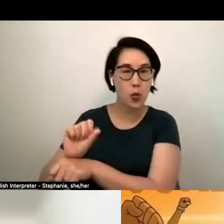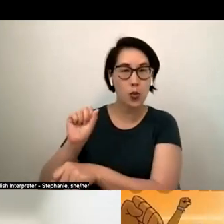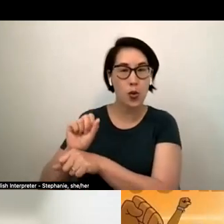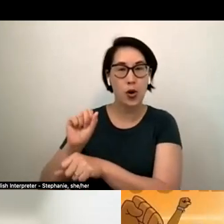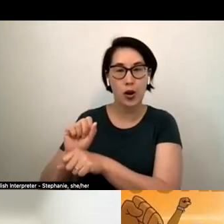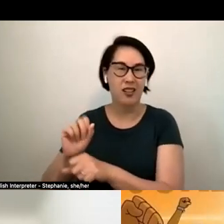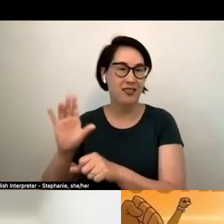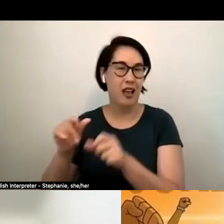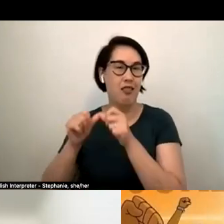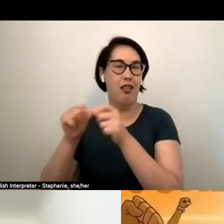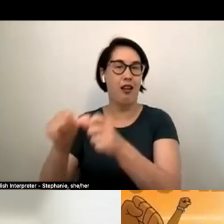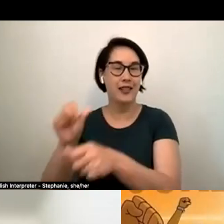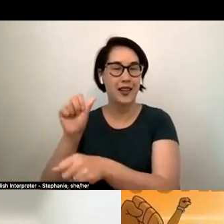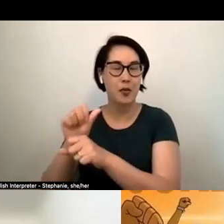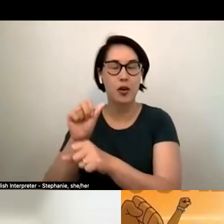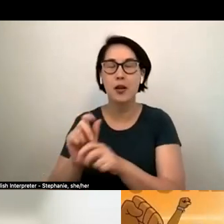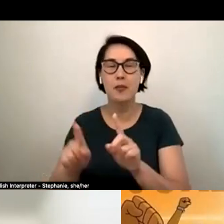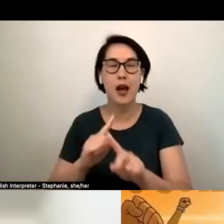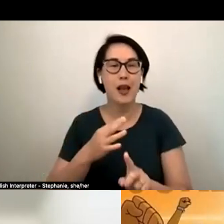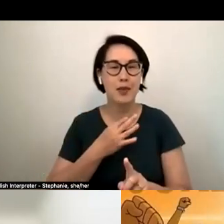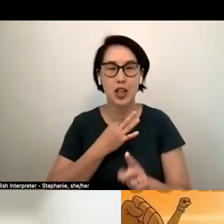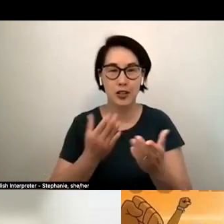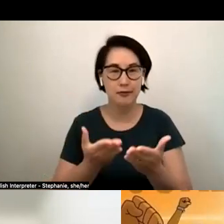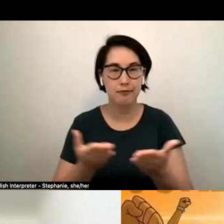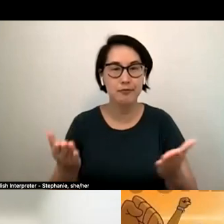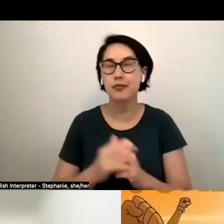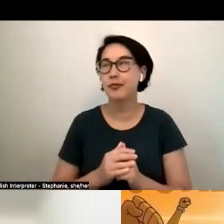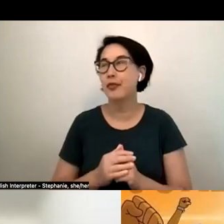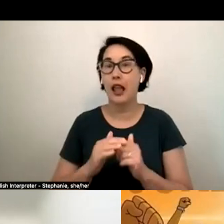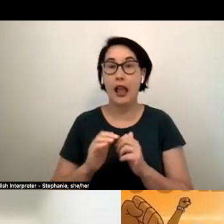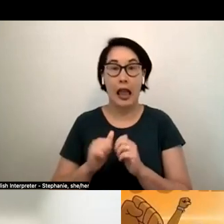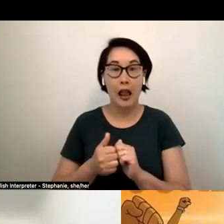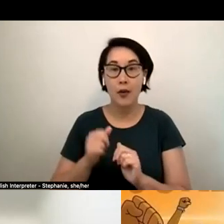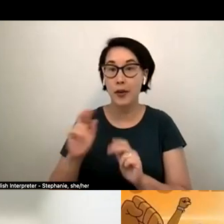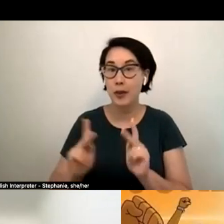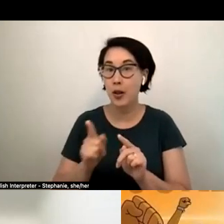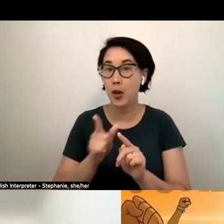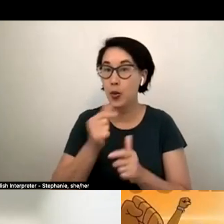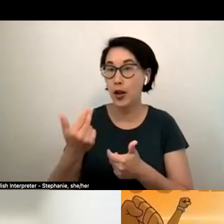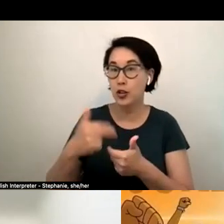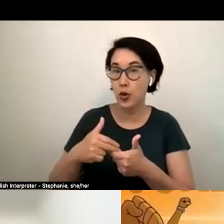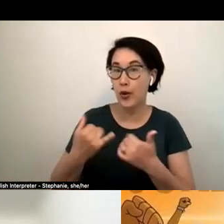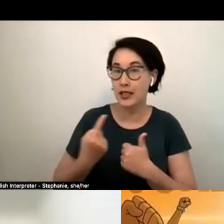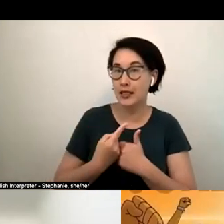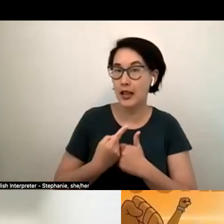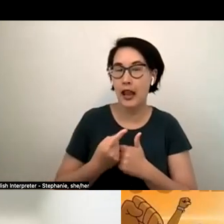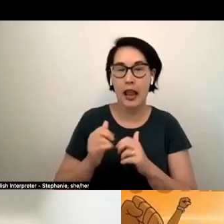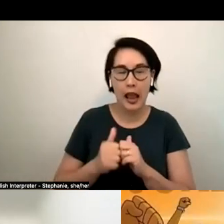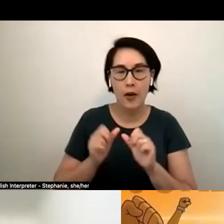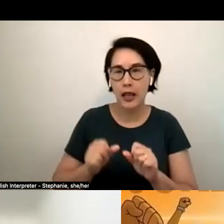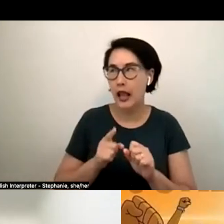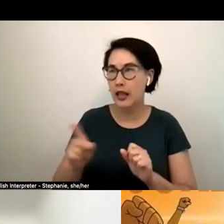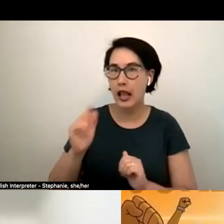to hear from you all on how our attendees and organizers can really learn some authentic ways to build